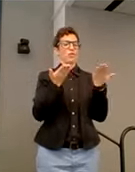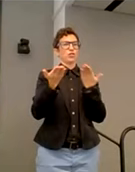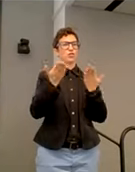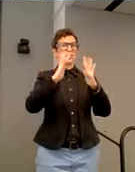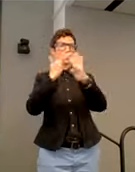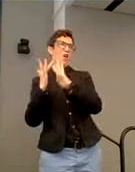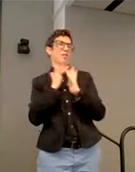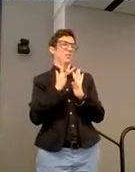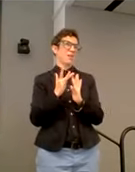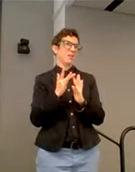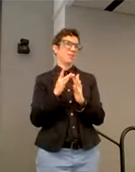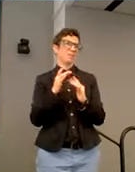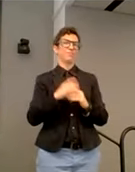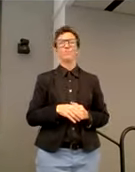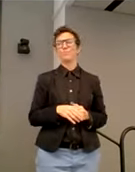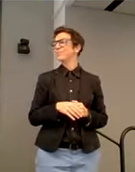Thank you, thank